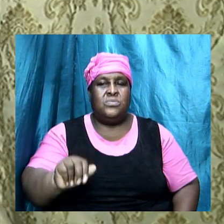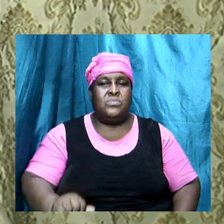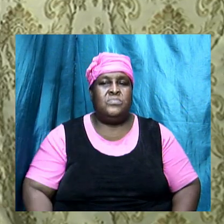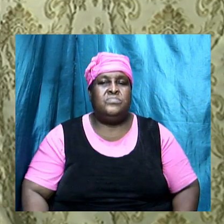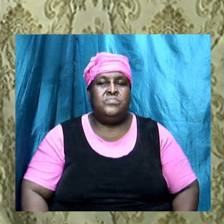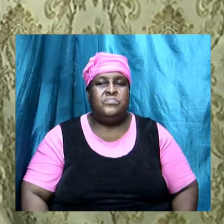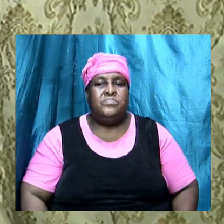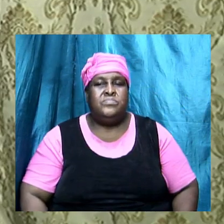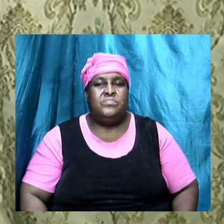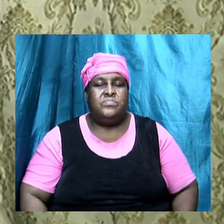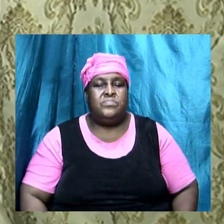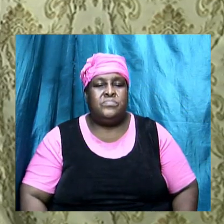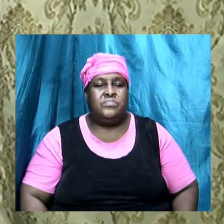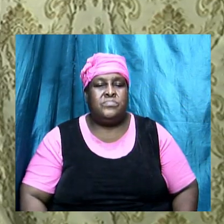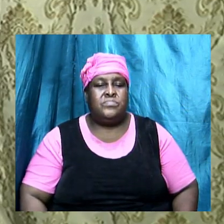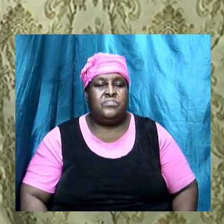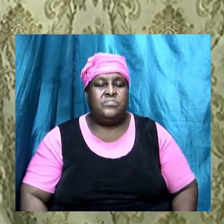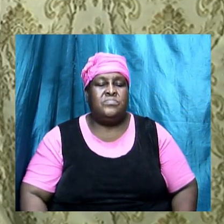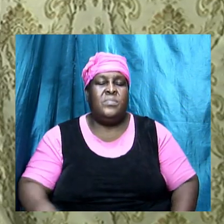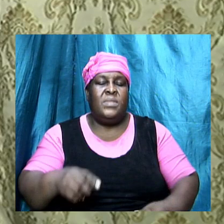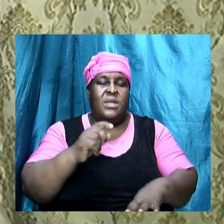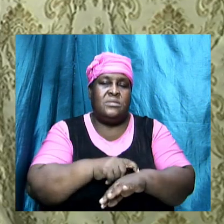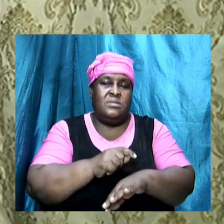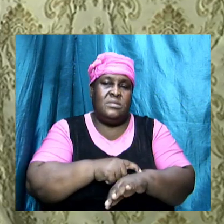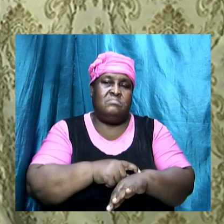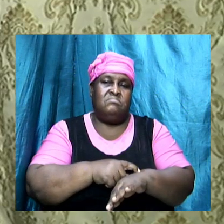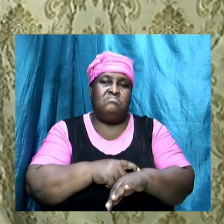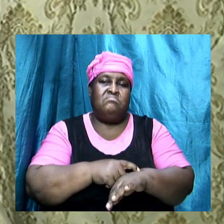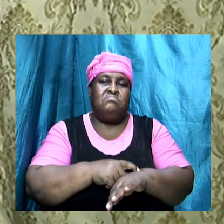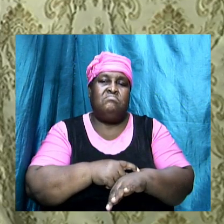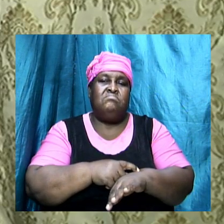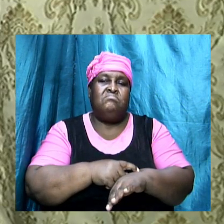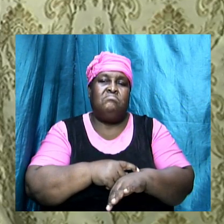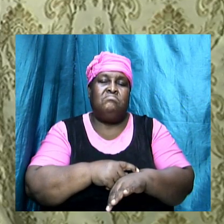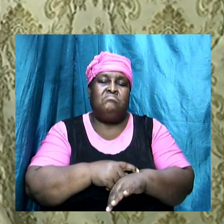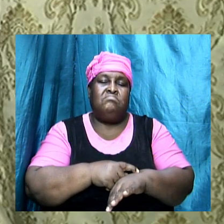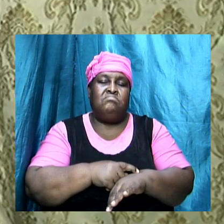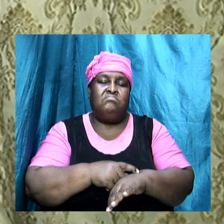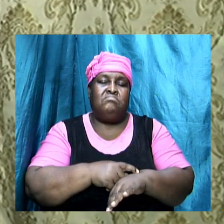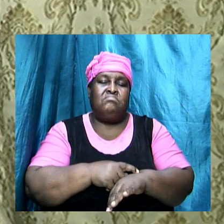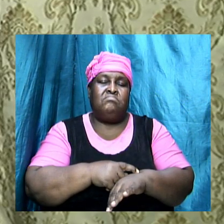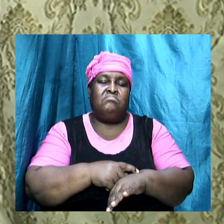and you see that during that space of time mighty God